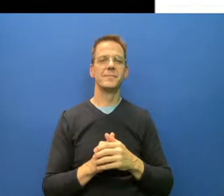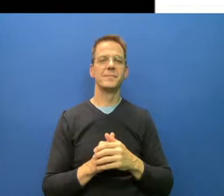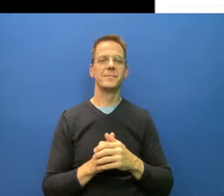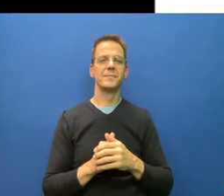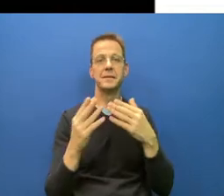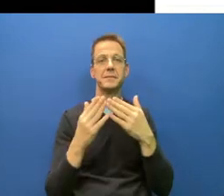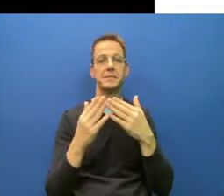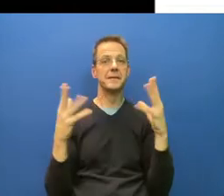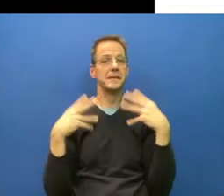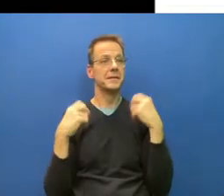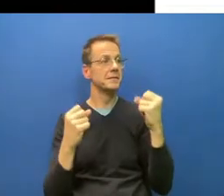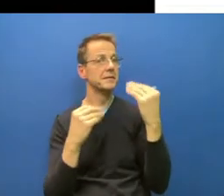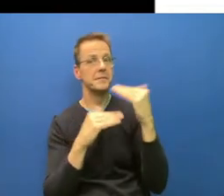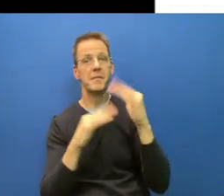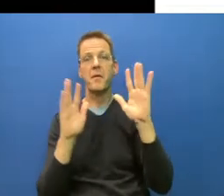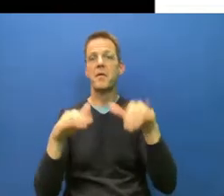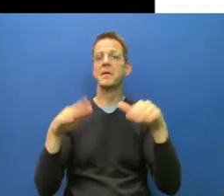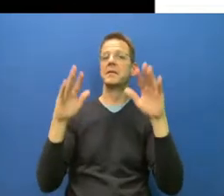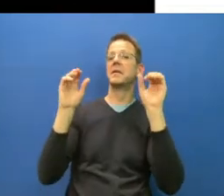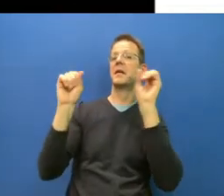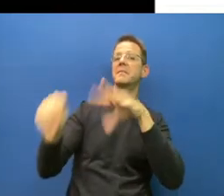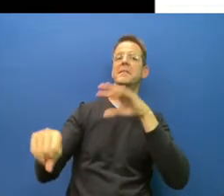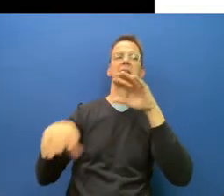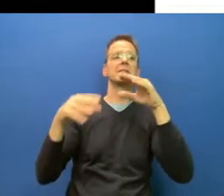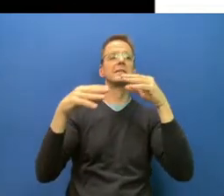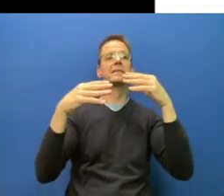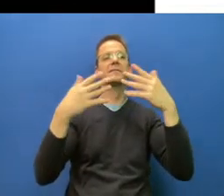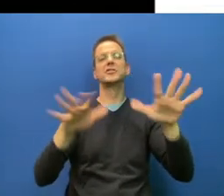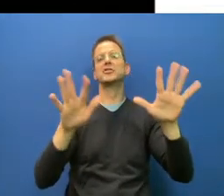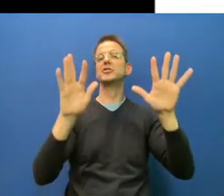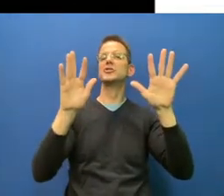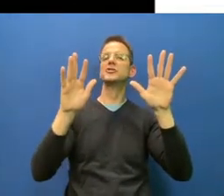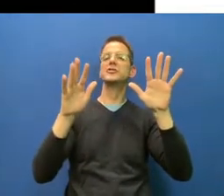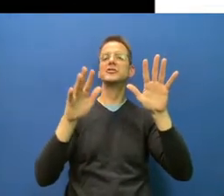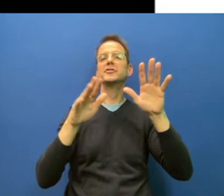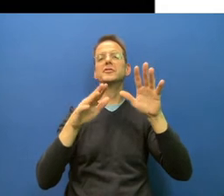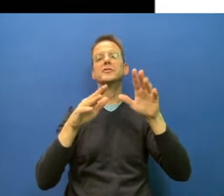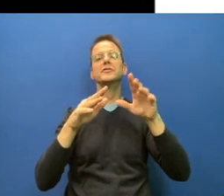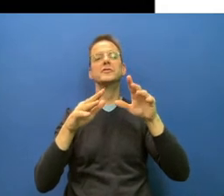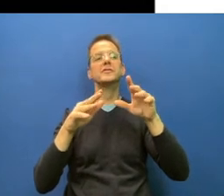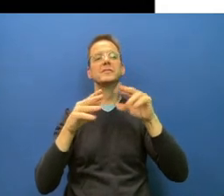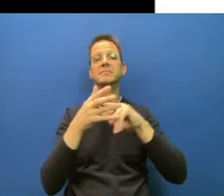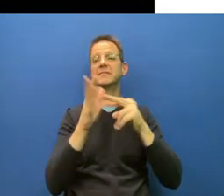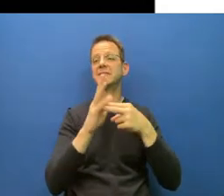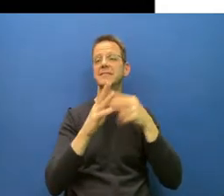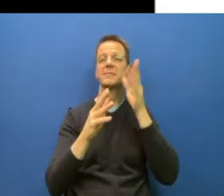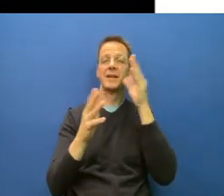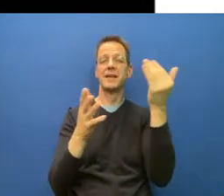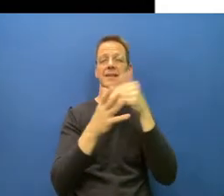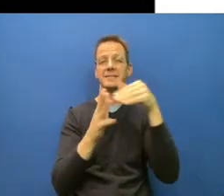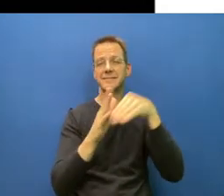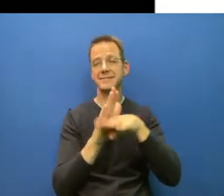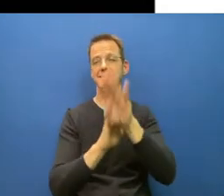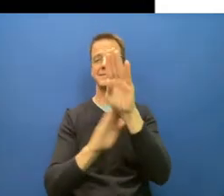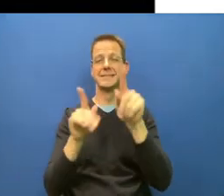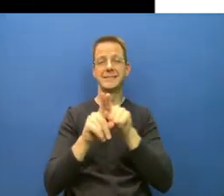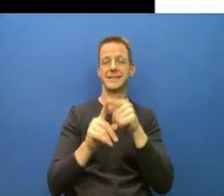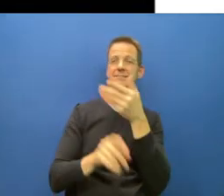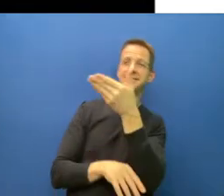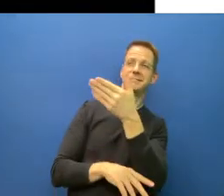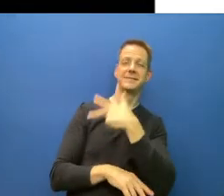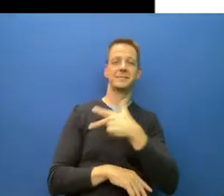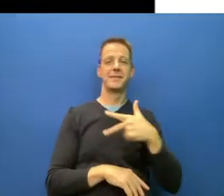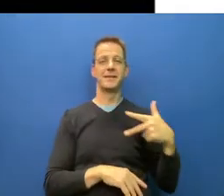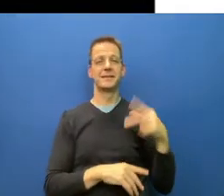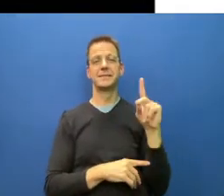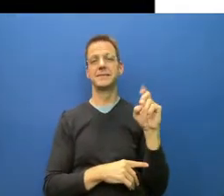like Denmark has had at the beginning, then basically by February, mid February, we could be again at full